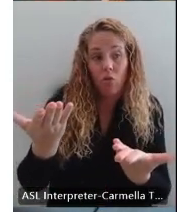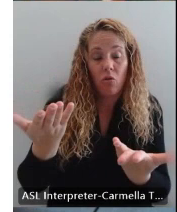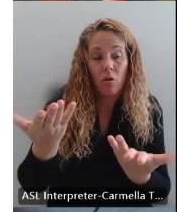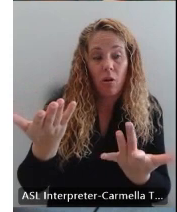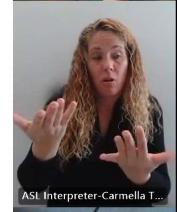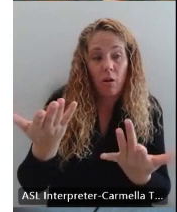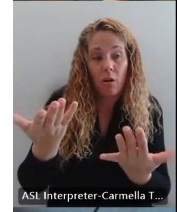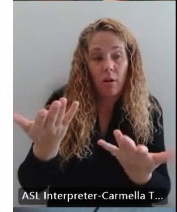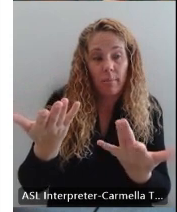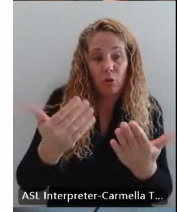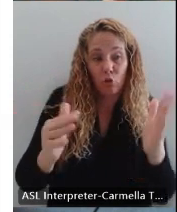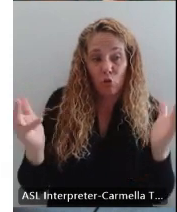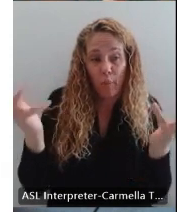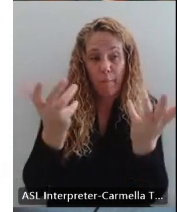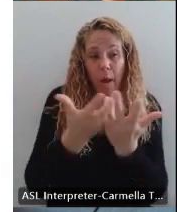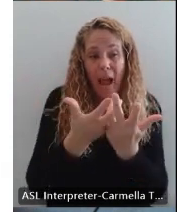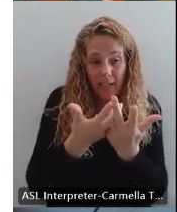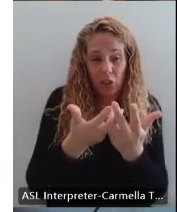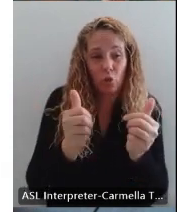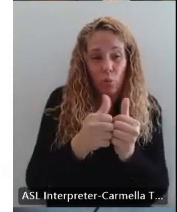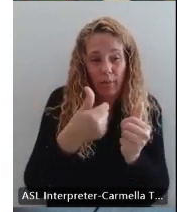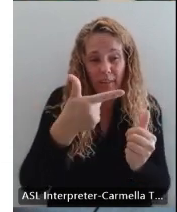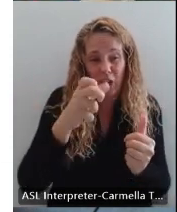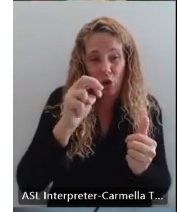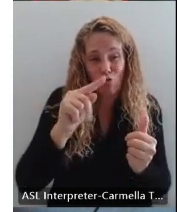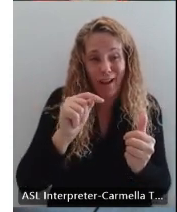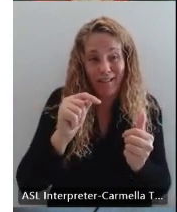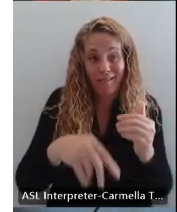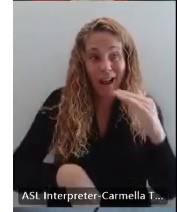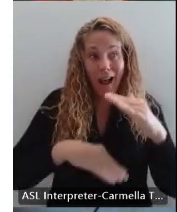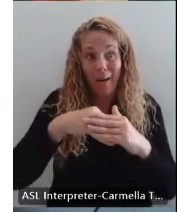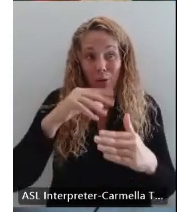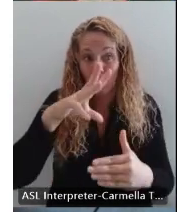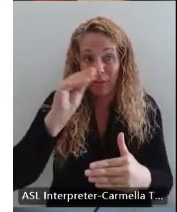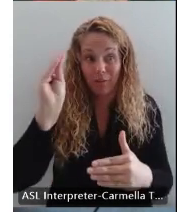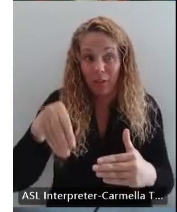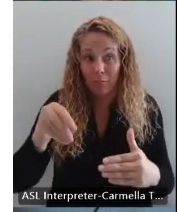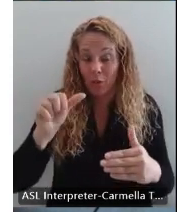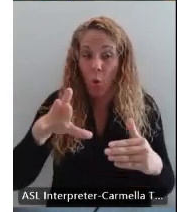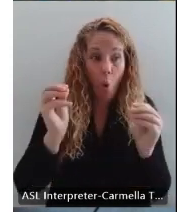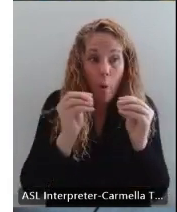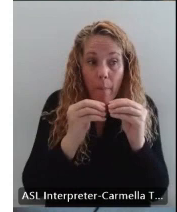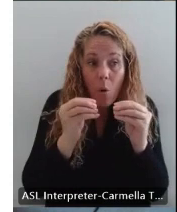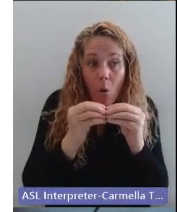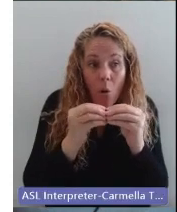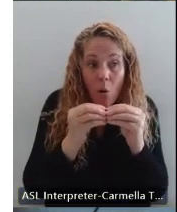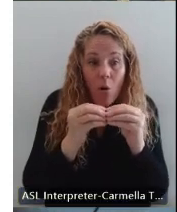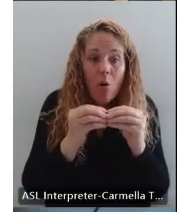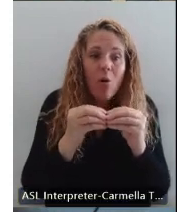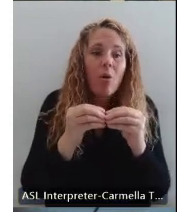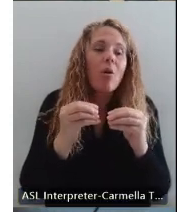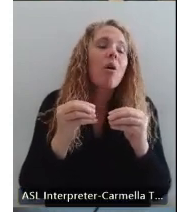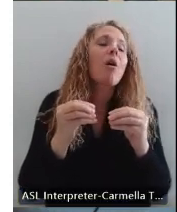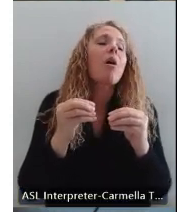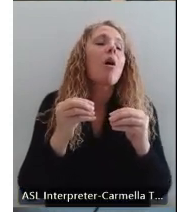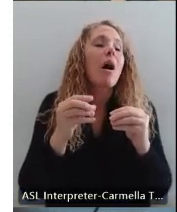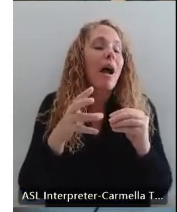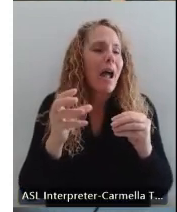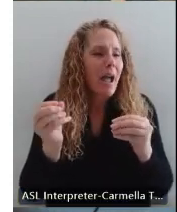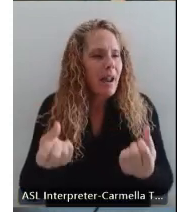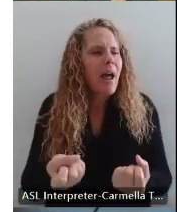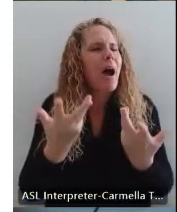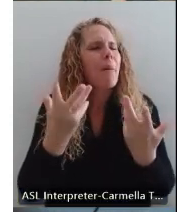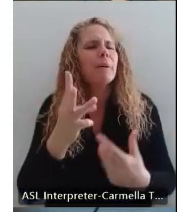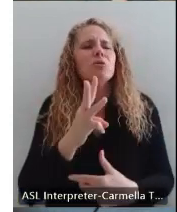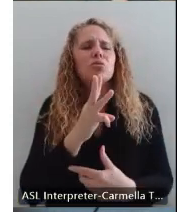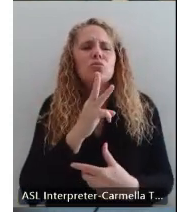match in your grant? Are you matching up to 50% or more? And how much